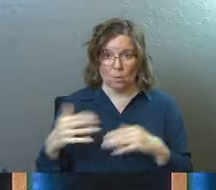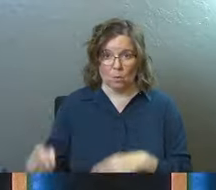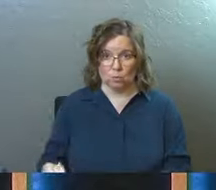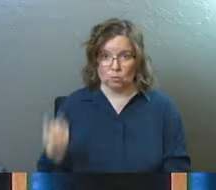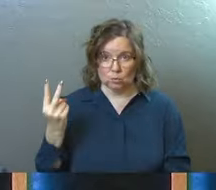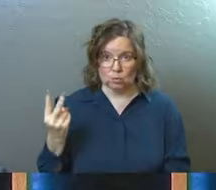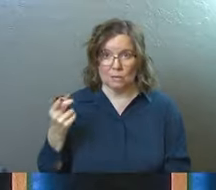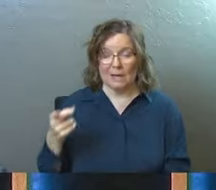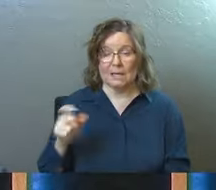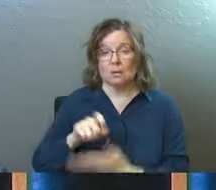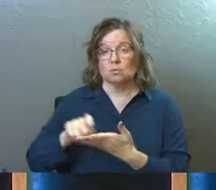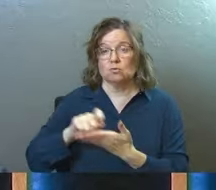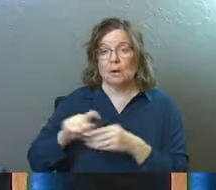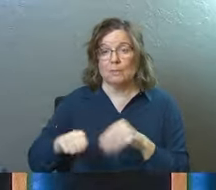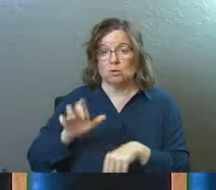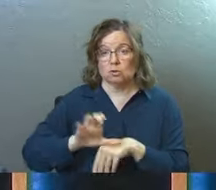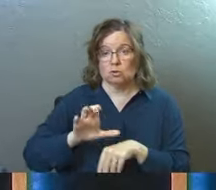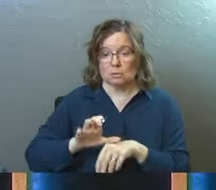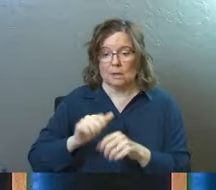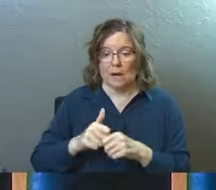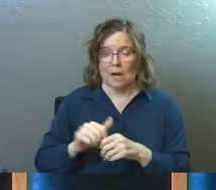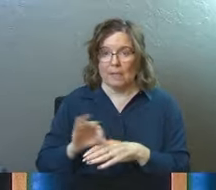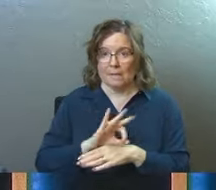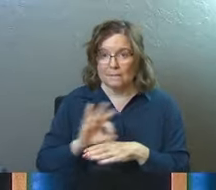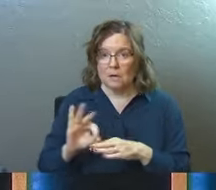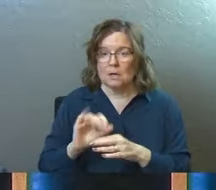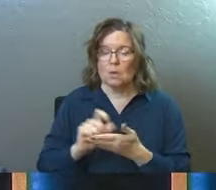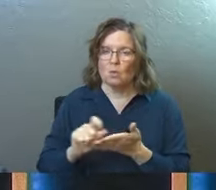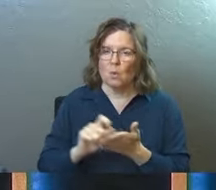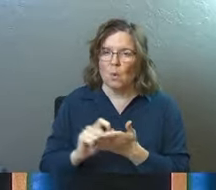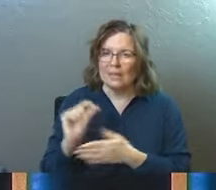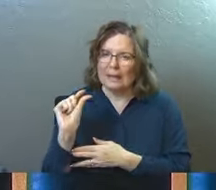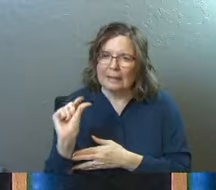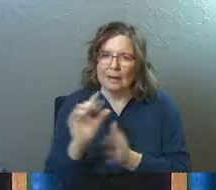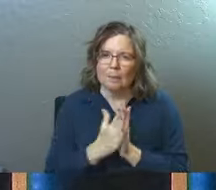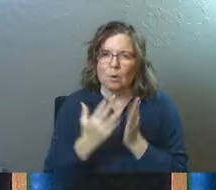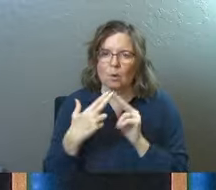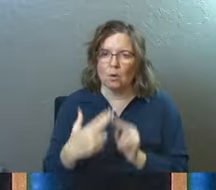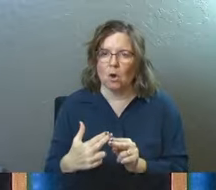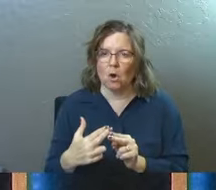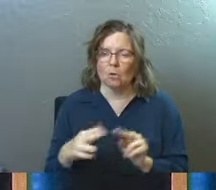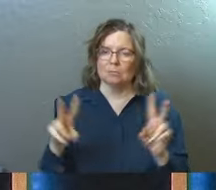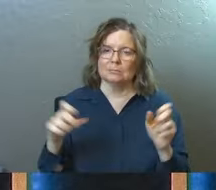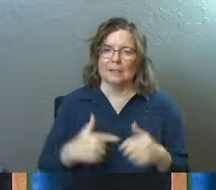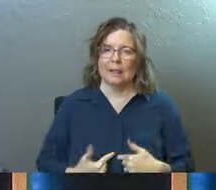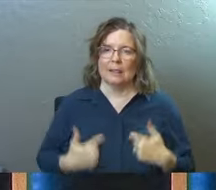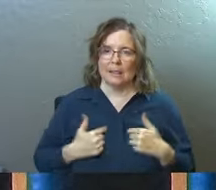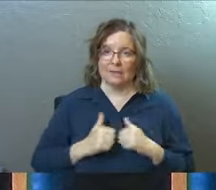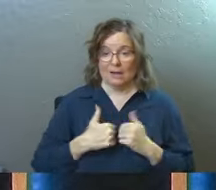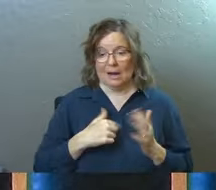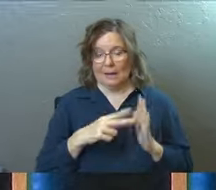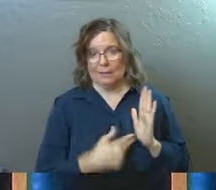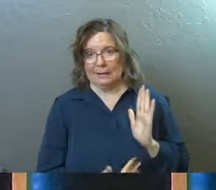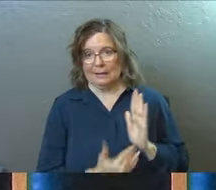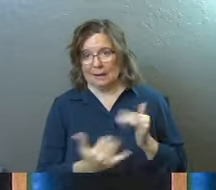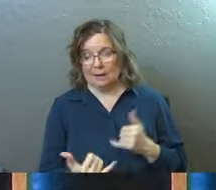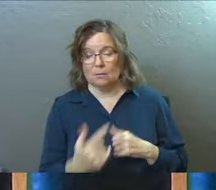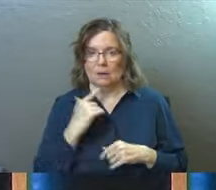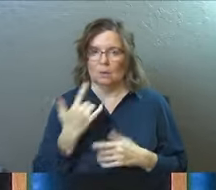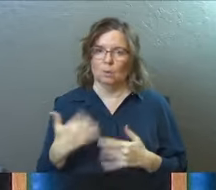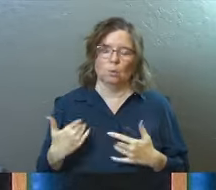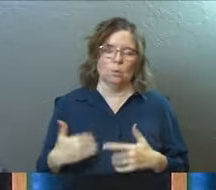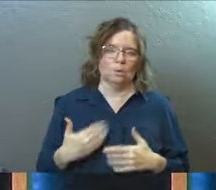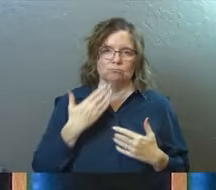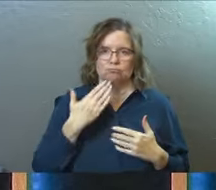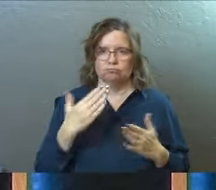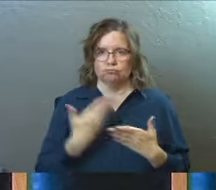was, he was, uh, writing about churches and how they function. He wrote this little, little book called Life Together. And I'm reading it right now and it's just brilliant